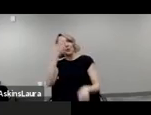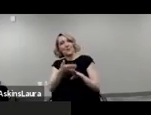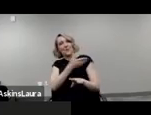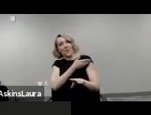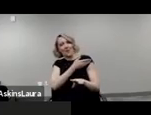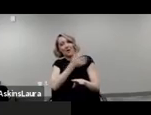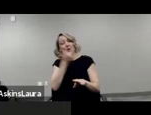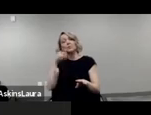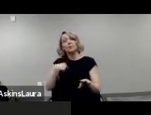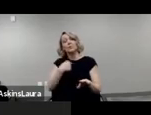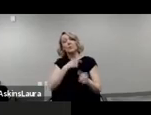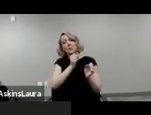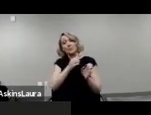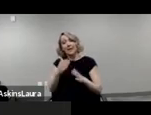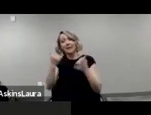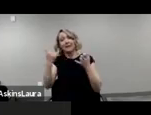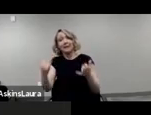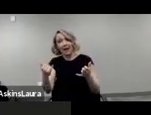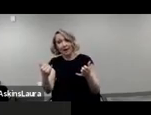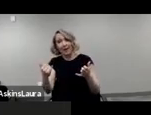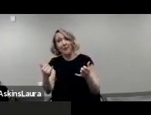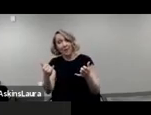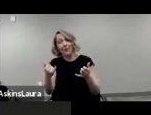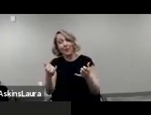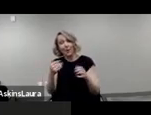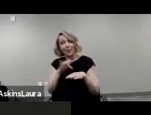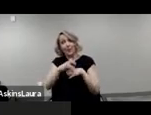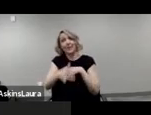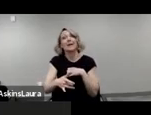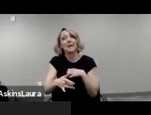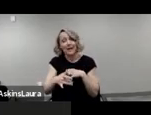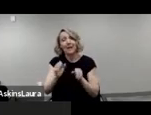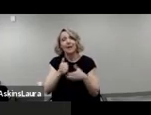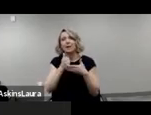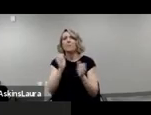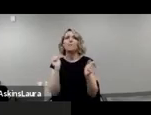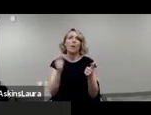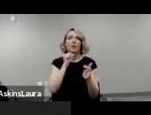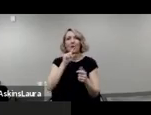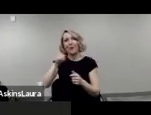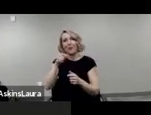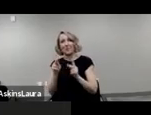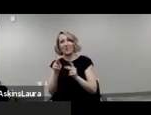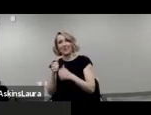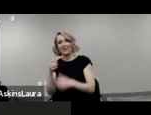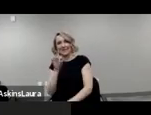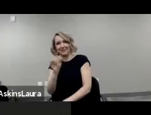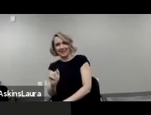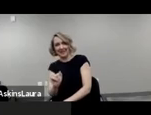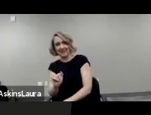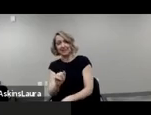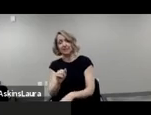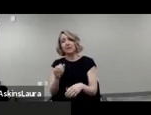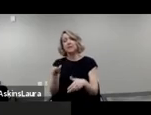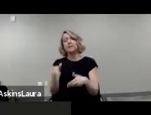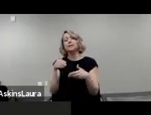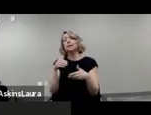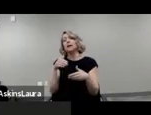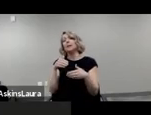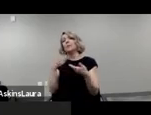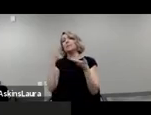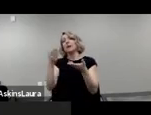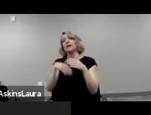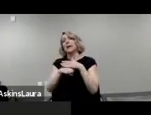helps everyone, not just people with disabilities. Programmatic and physical access is important to all census-related